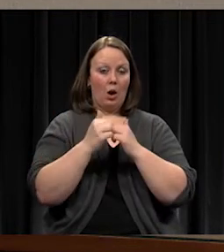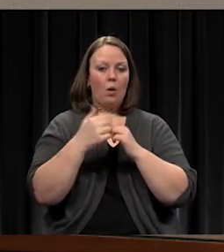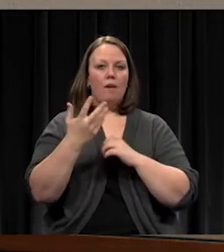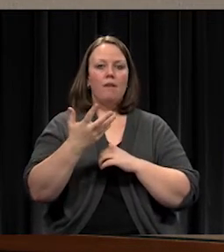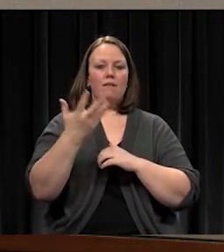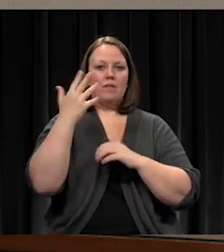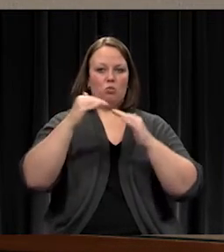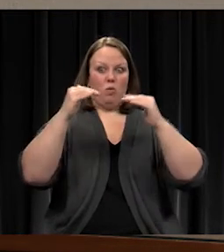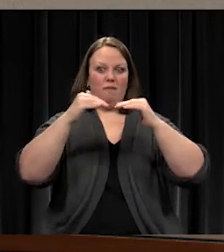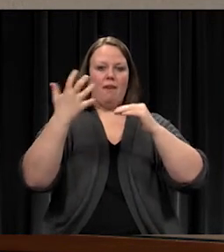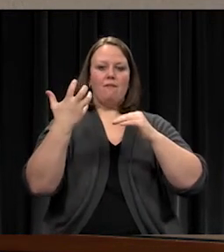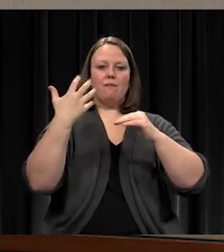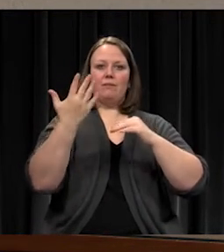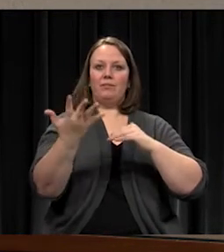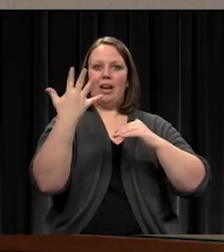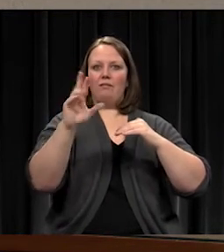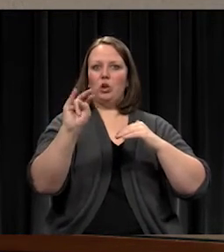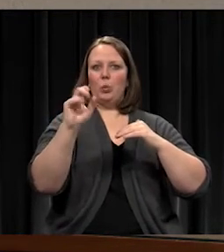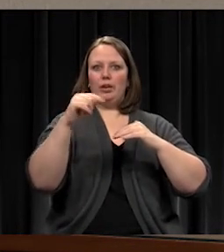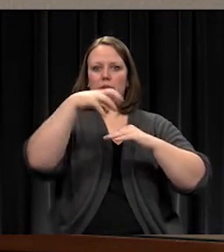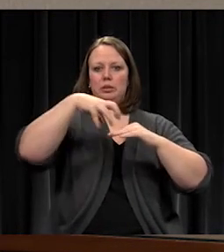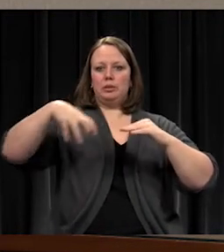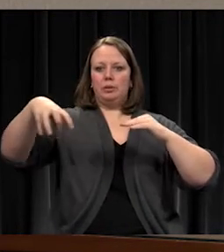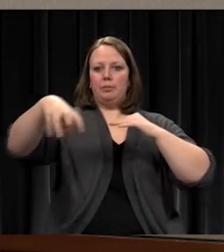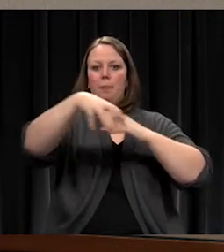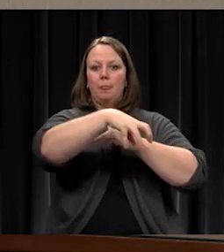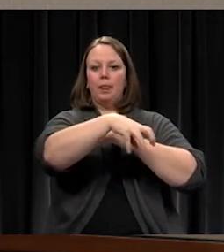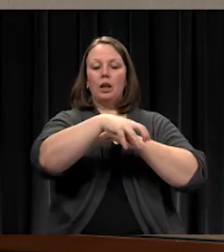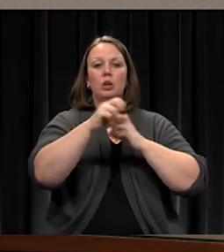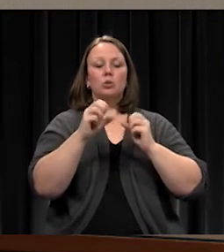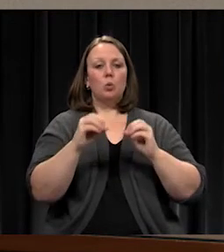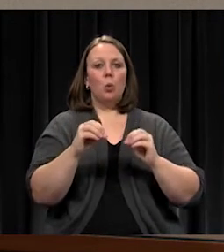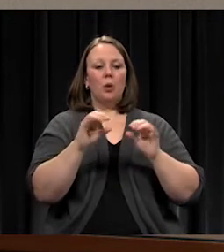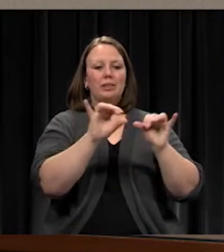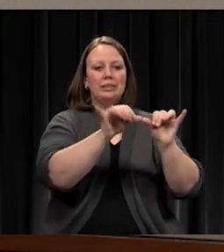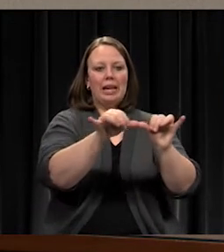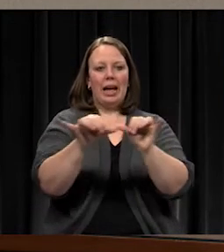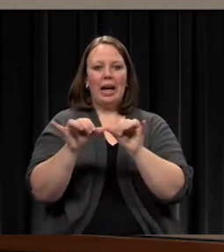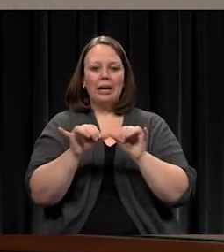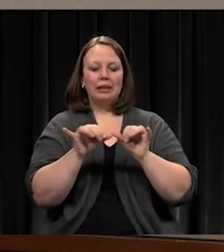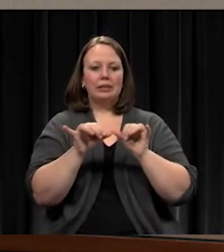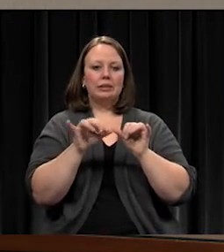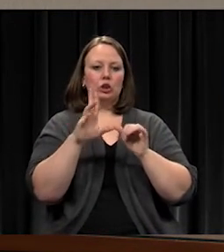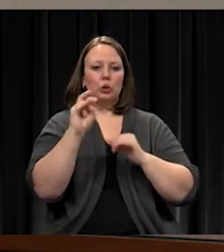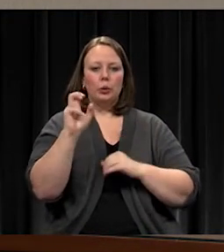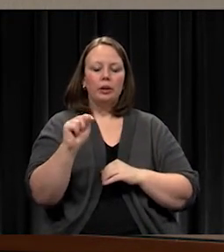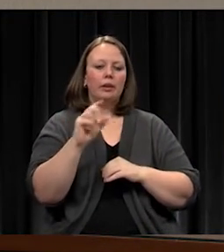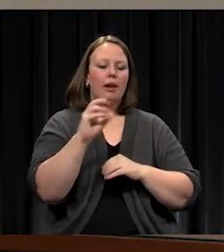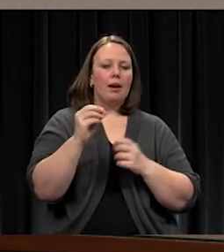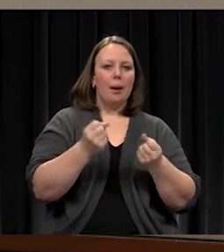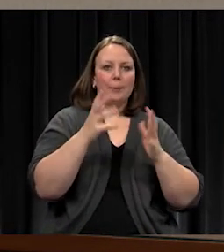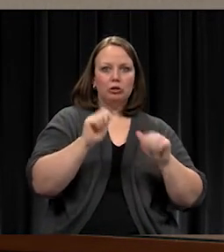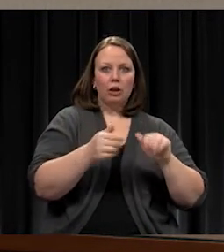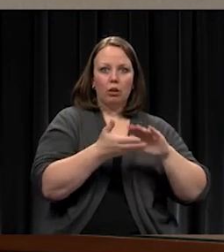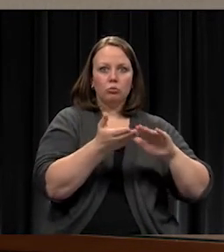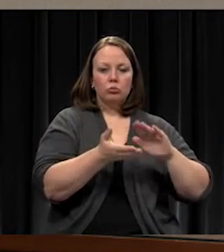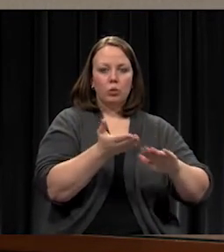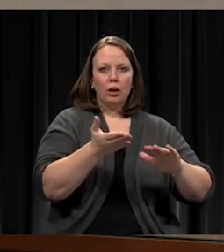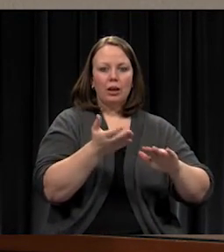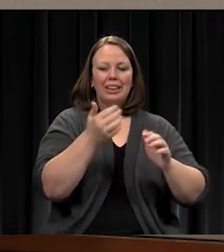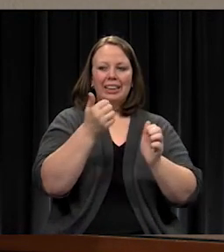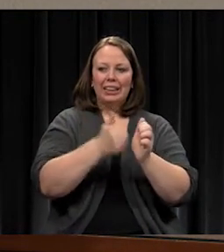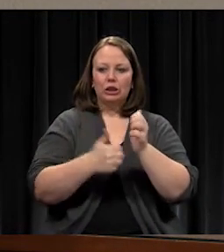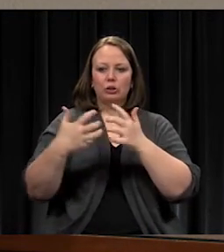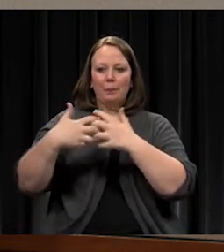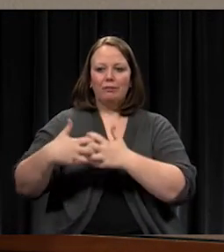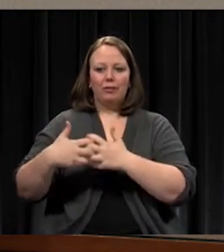Because the size of these units and the capacity of these units vary so much from one manufacturer to the next, the design engineer has to sort of